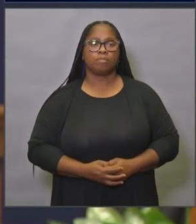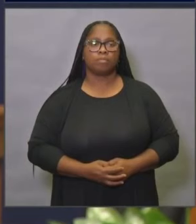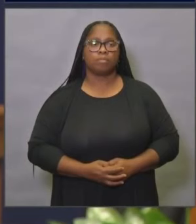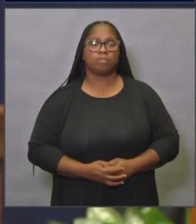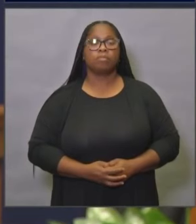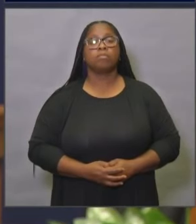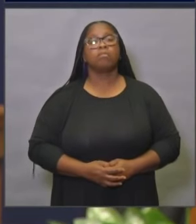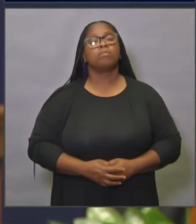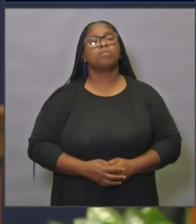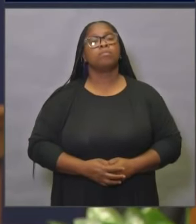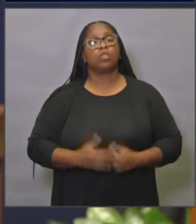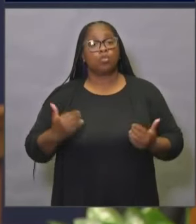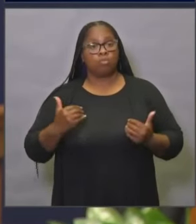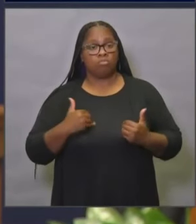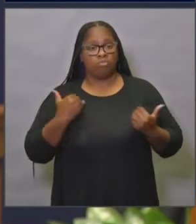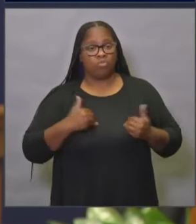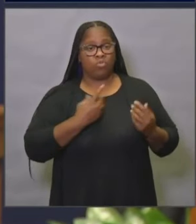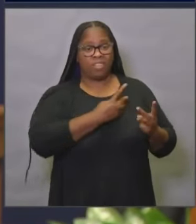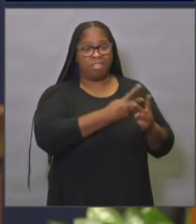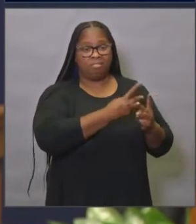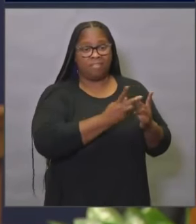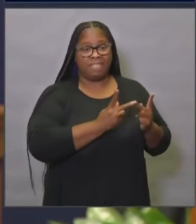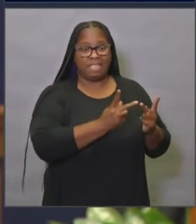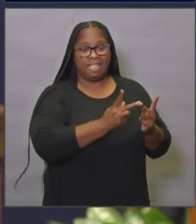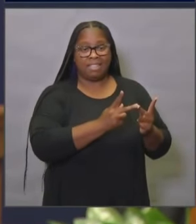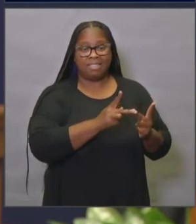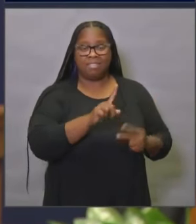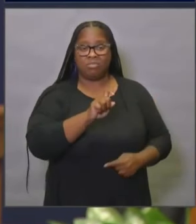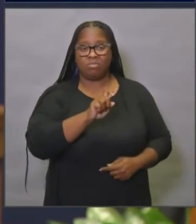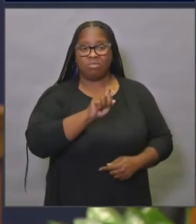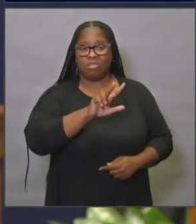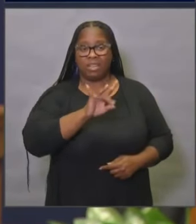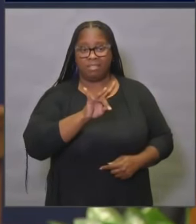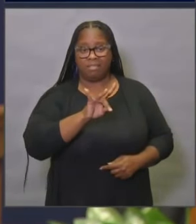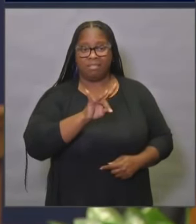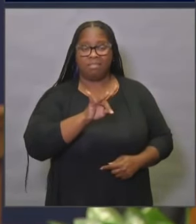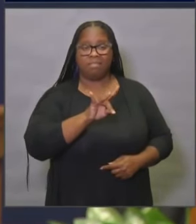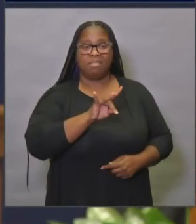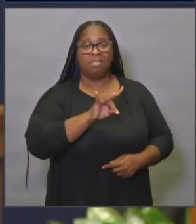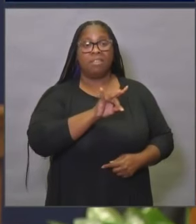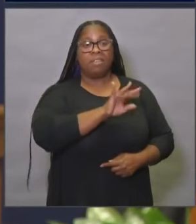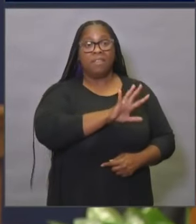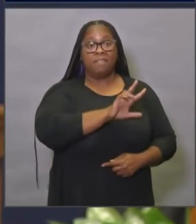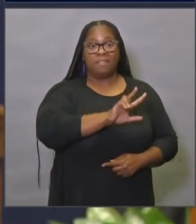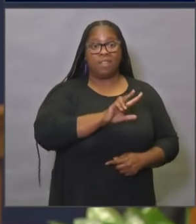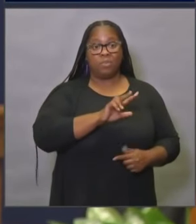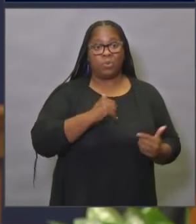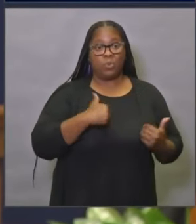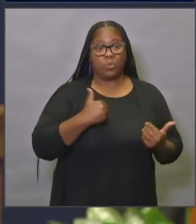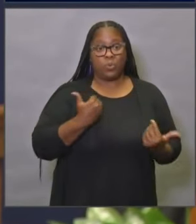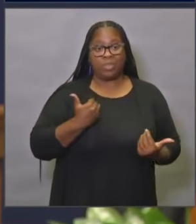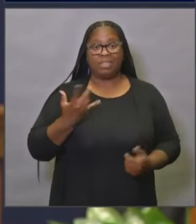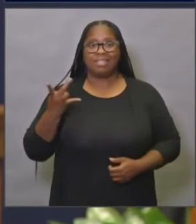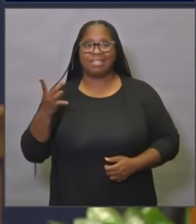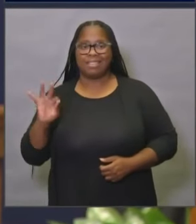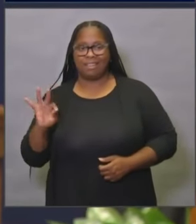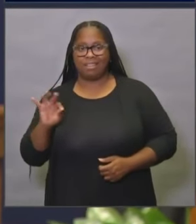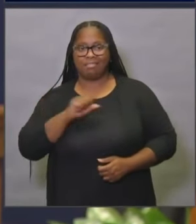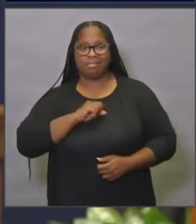And 138 in the juvenile facilities, and 53 among youth, and 79 among staff.